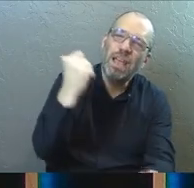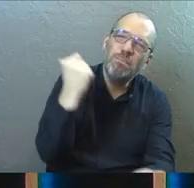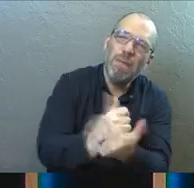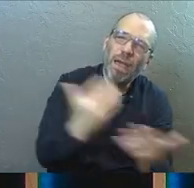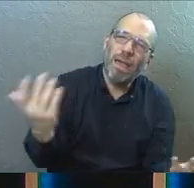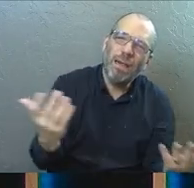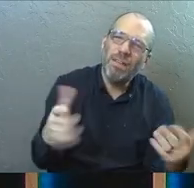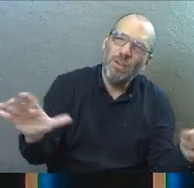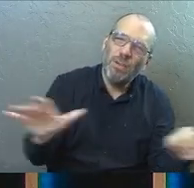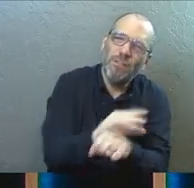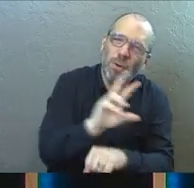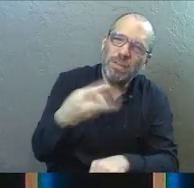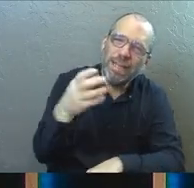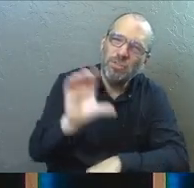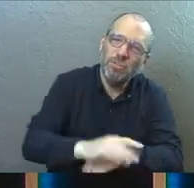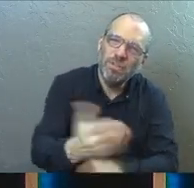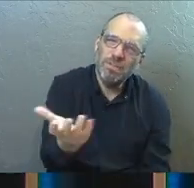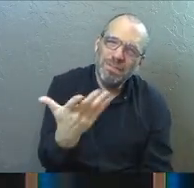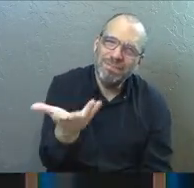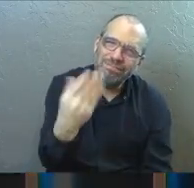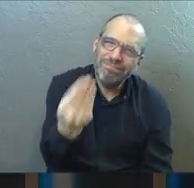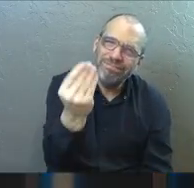on. Come on. I'm speaking to you.